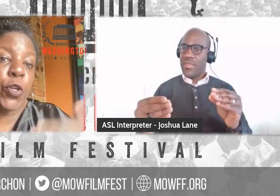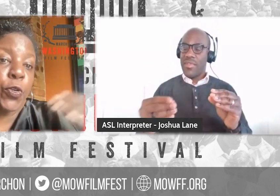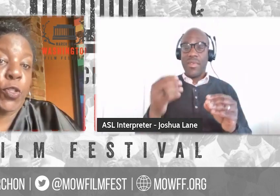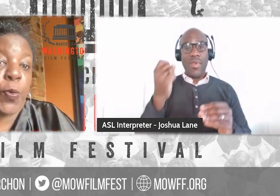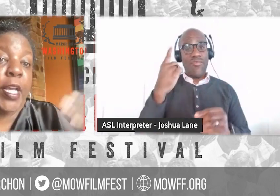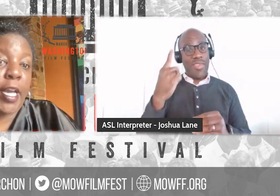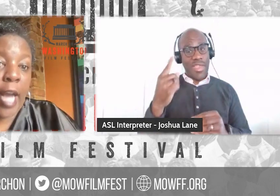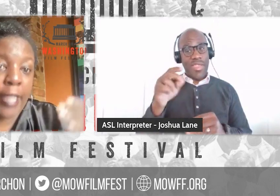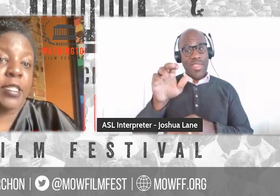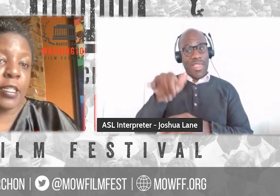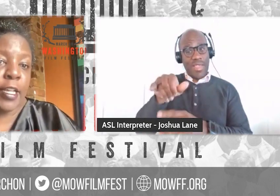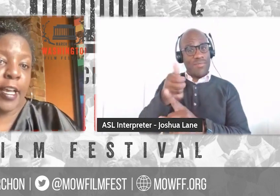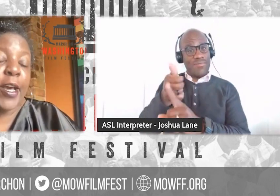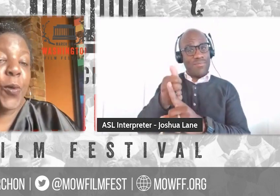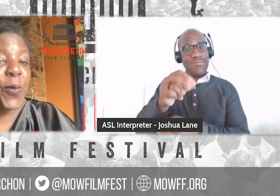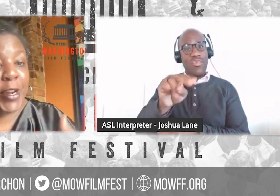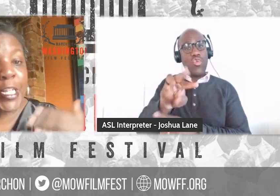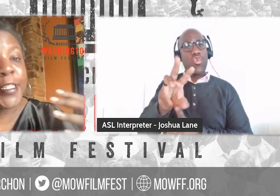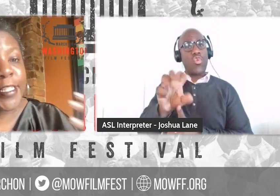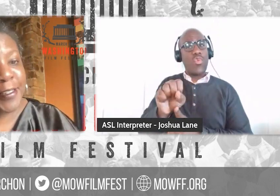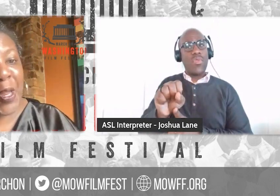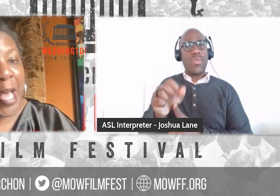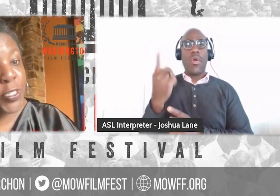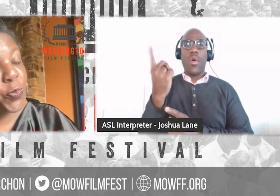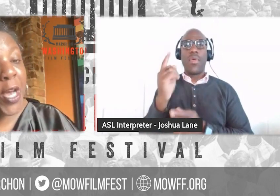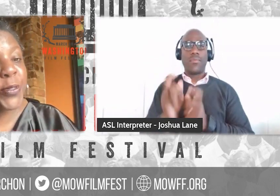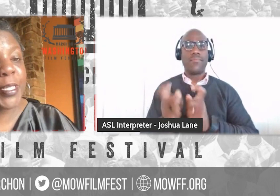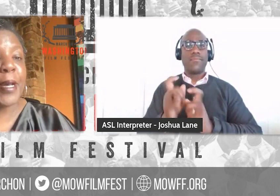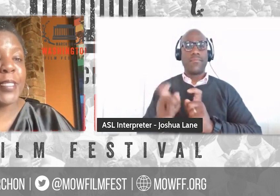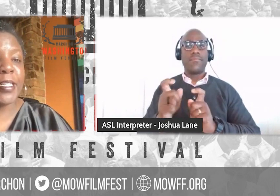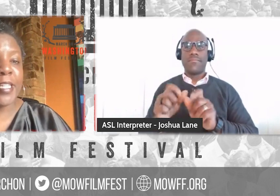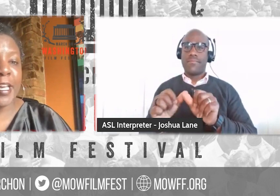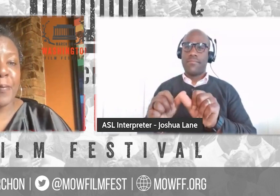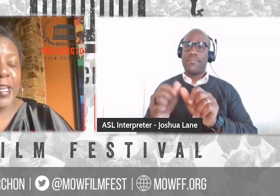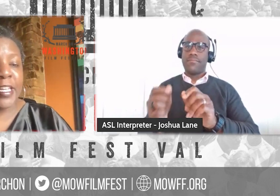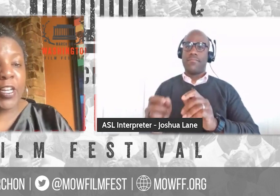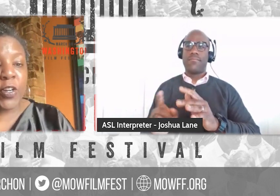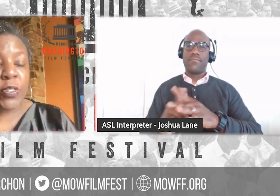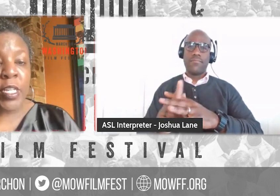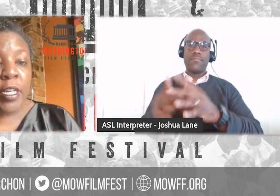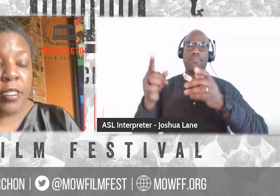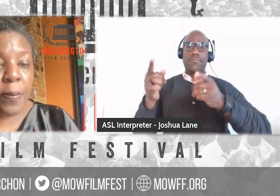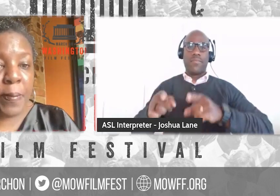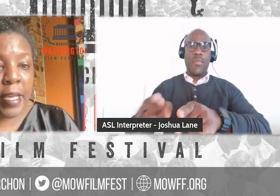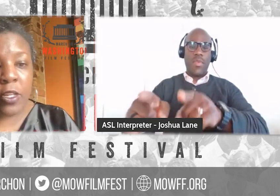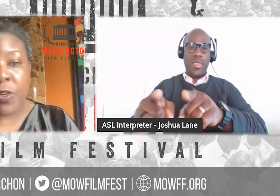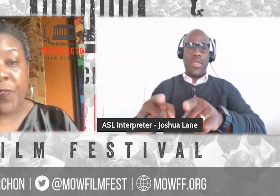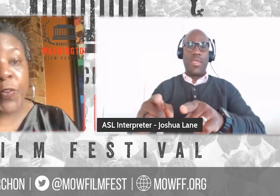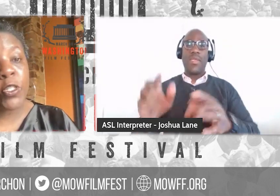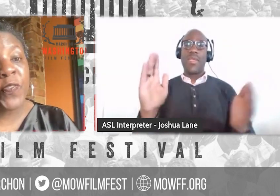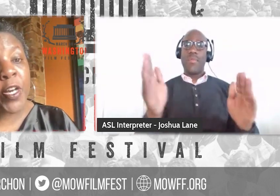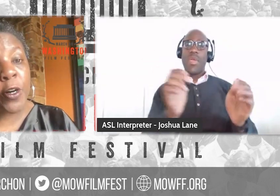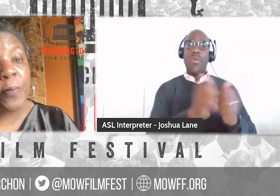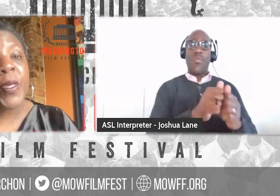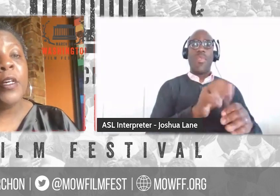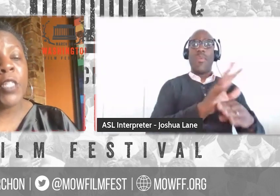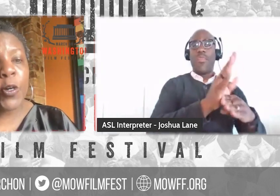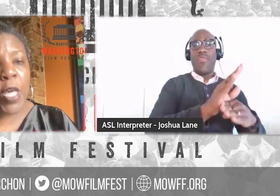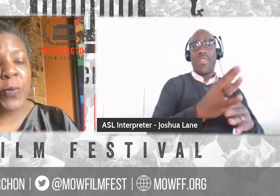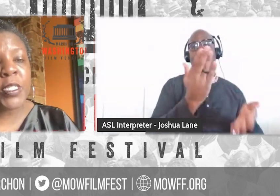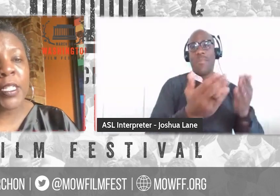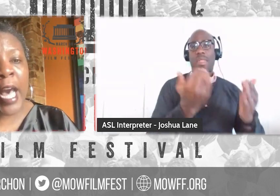news, you're doing it constantly. Whereas, you know, as you know, sometimes it can take many years to make your first one.